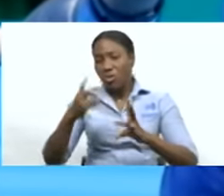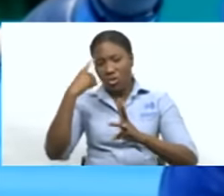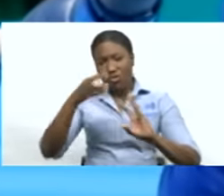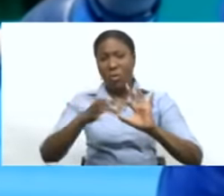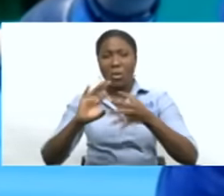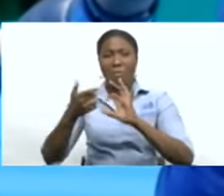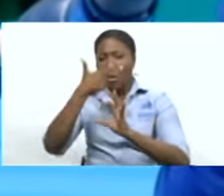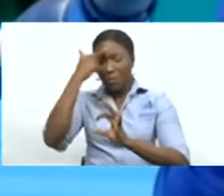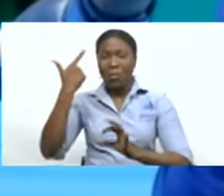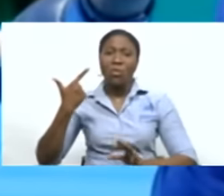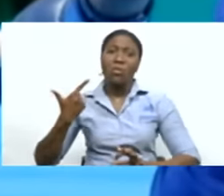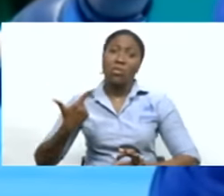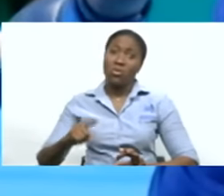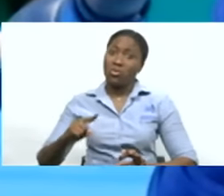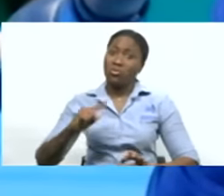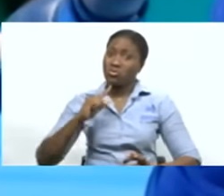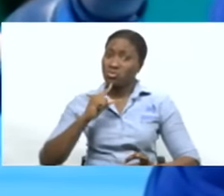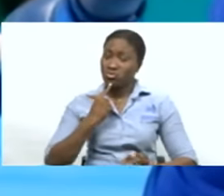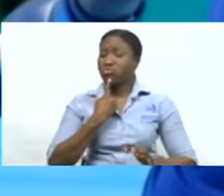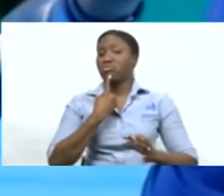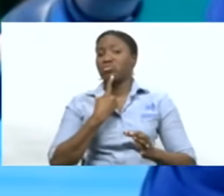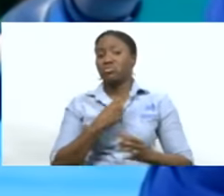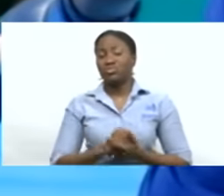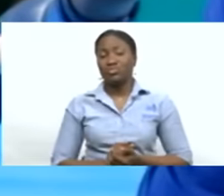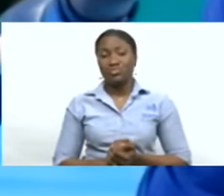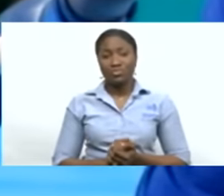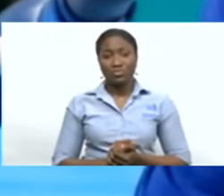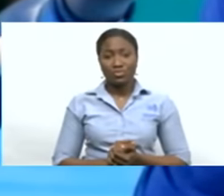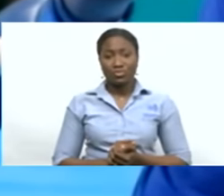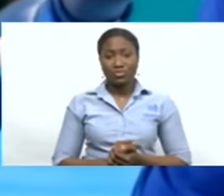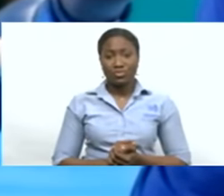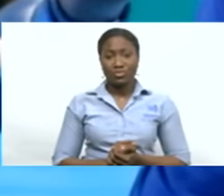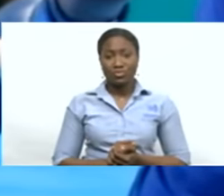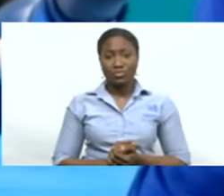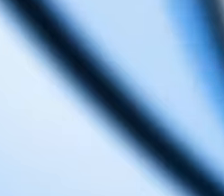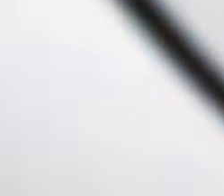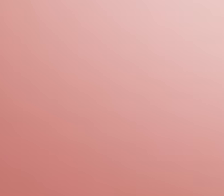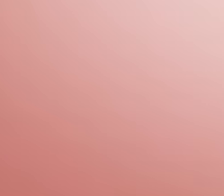Olympic Games following a unanimous defeat in his Pan Am opener.